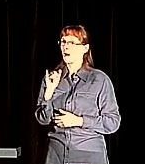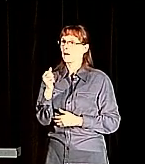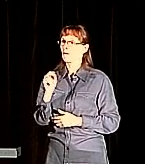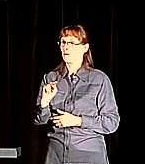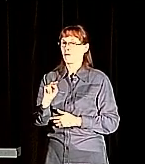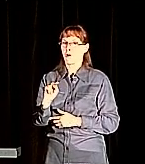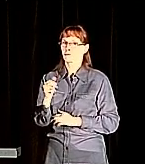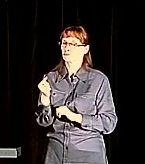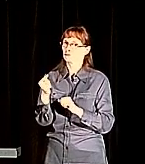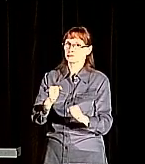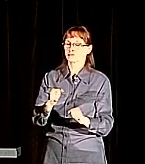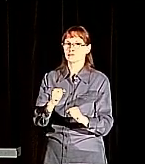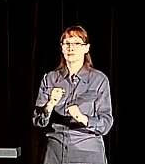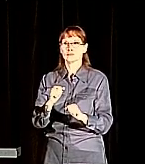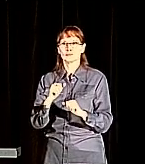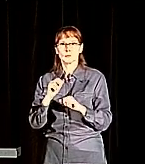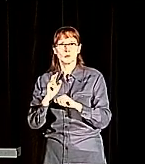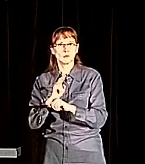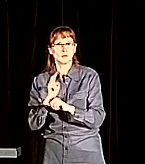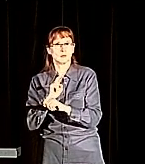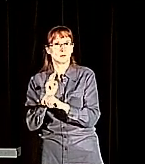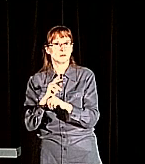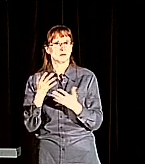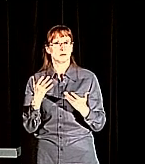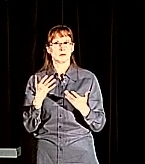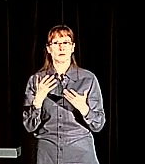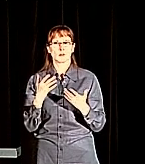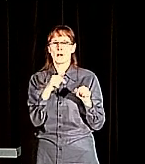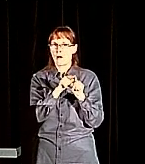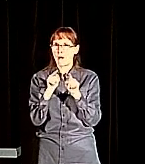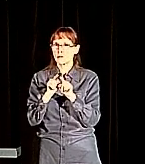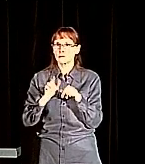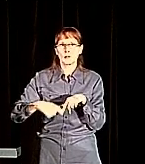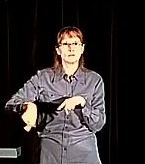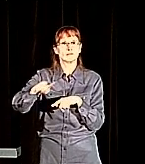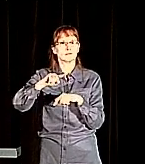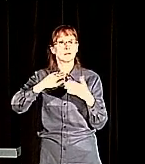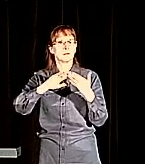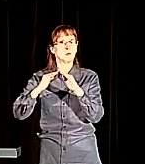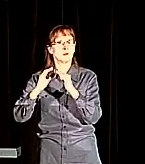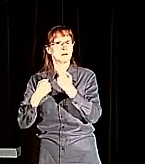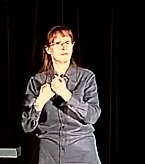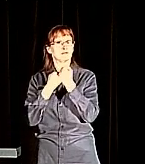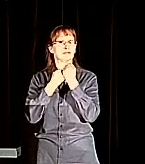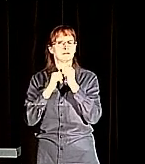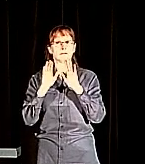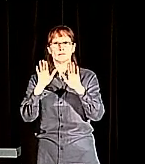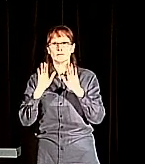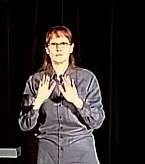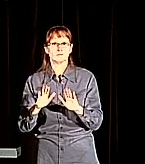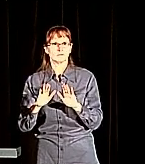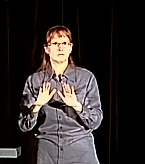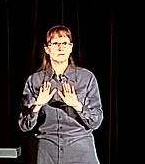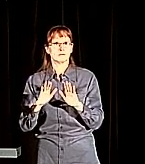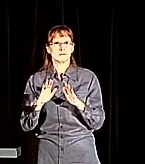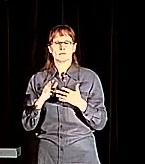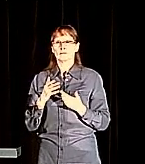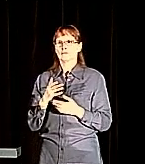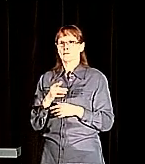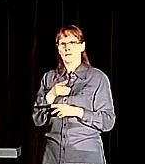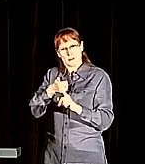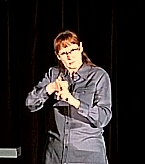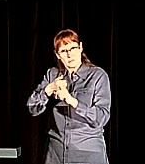educational application. It's a great community. The language is easy to learn, which though it's easy to learn, it's very powerful,